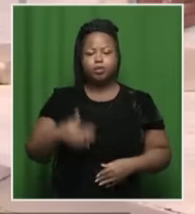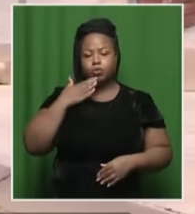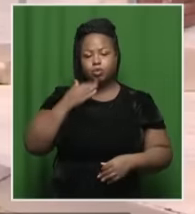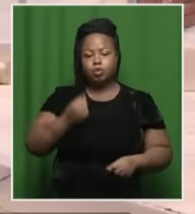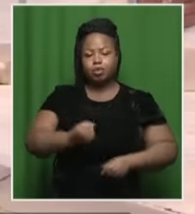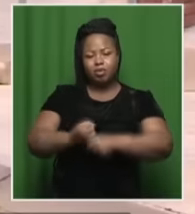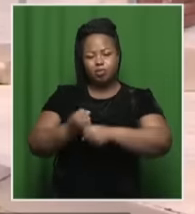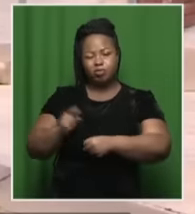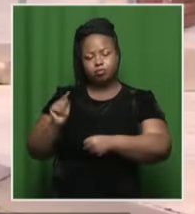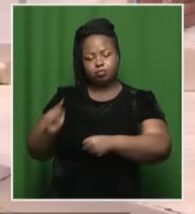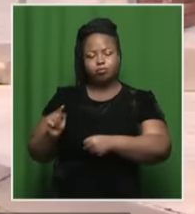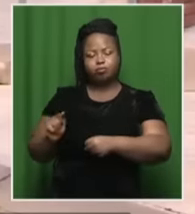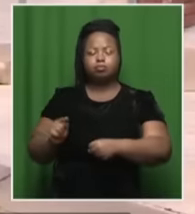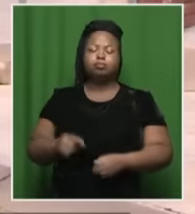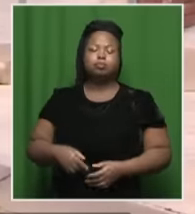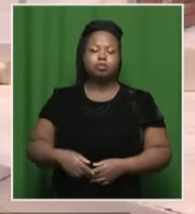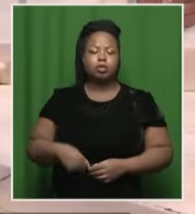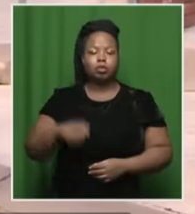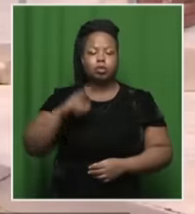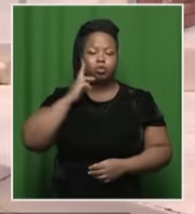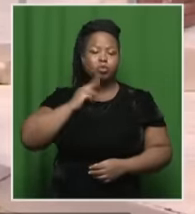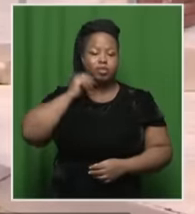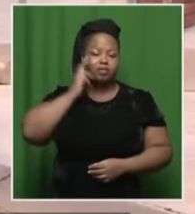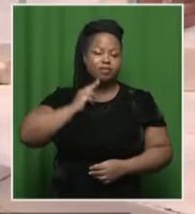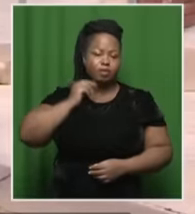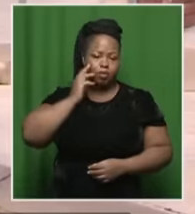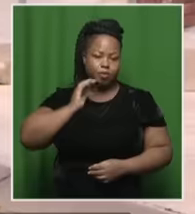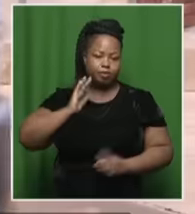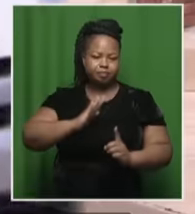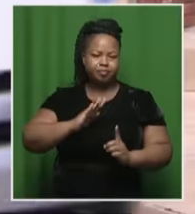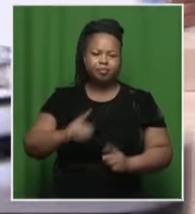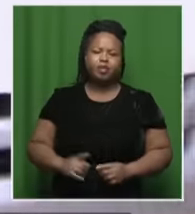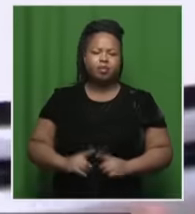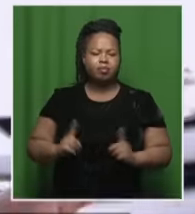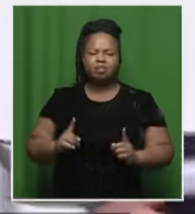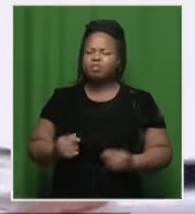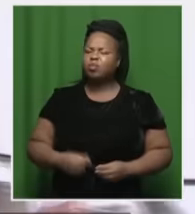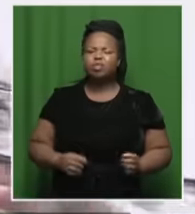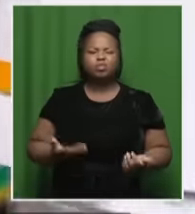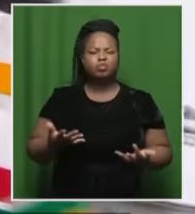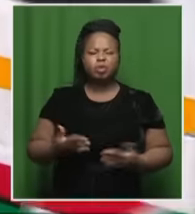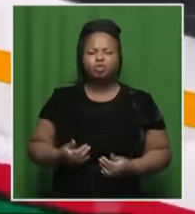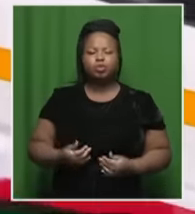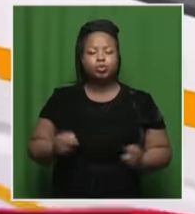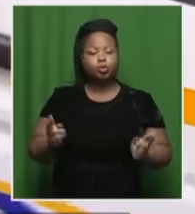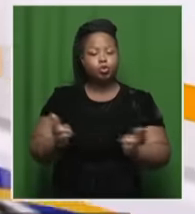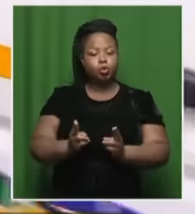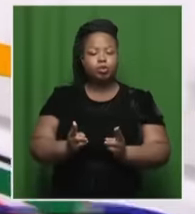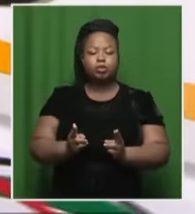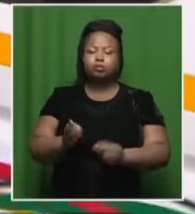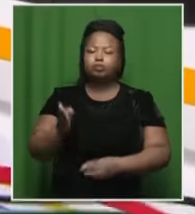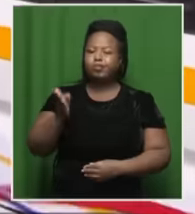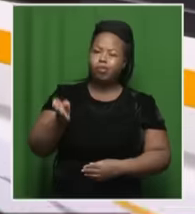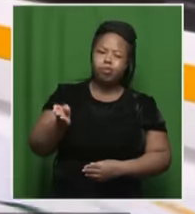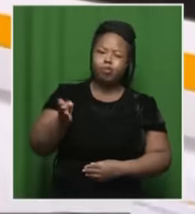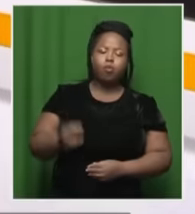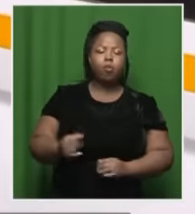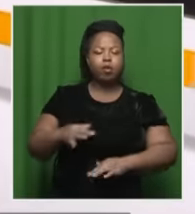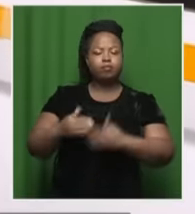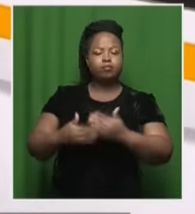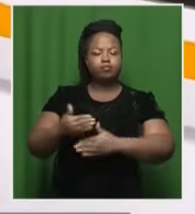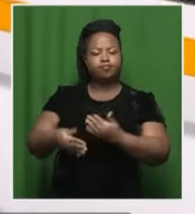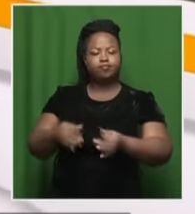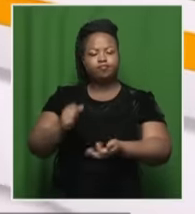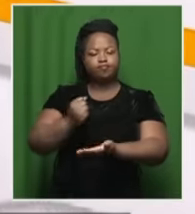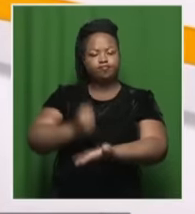Ngakula to show support and solidarity to her. It did not take long for Nosi Viwe Mapisa Ngakula to be processed here